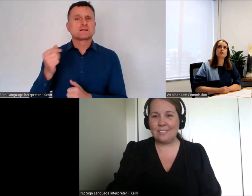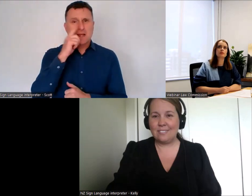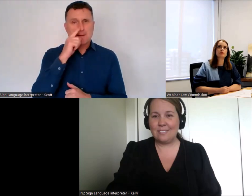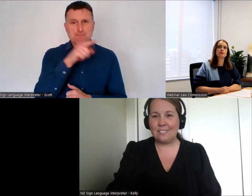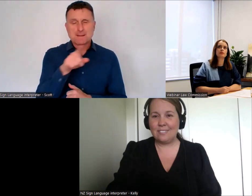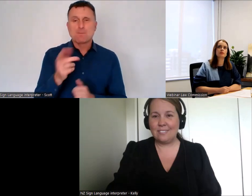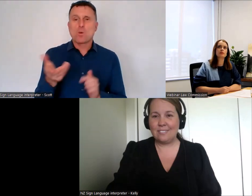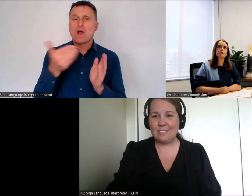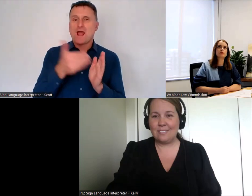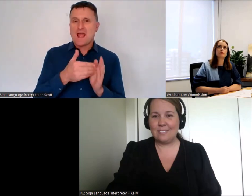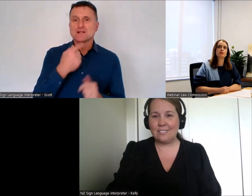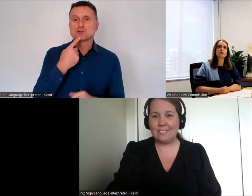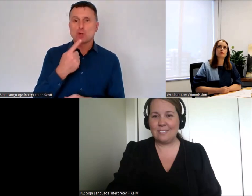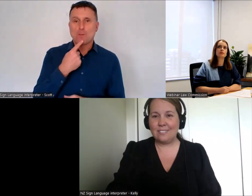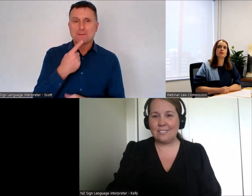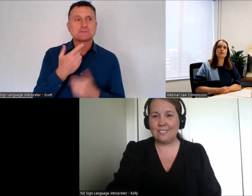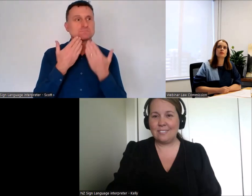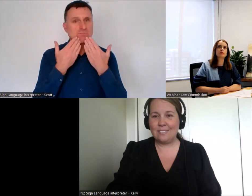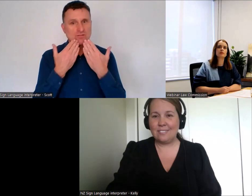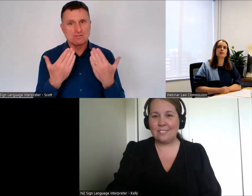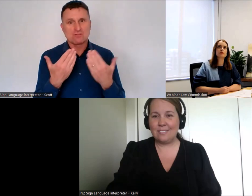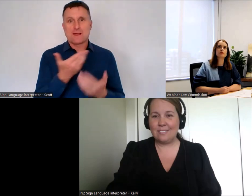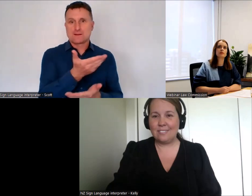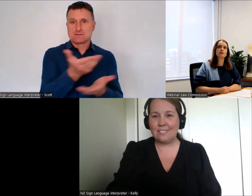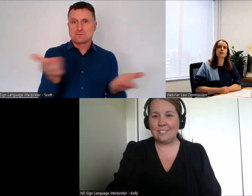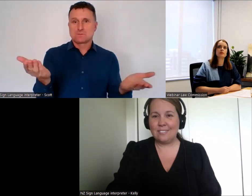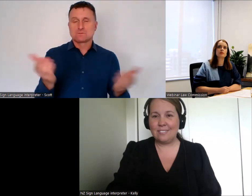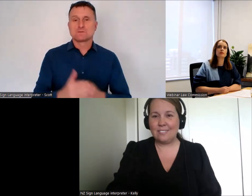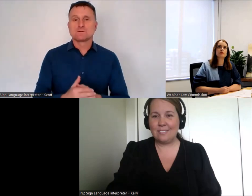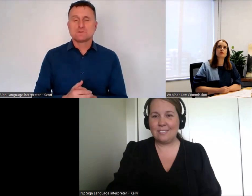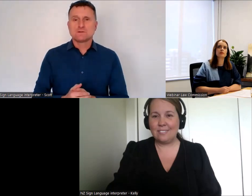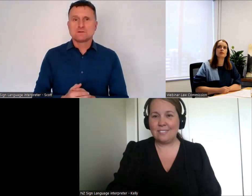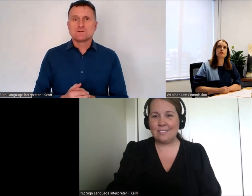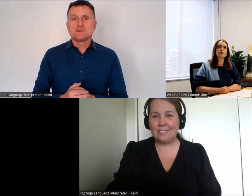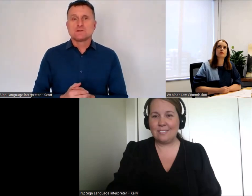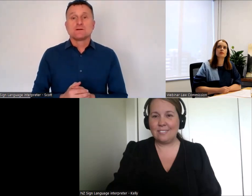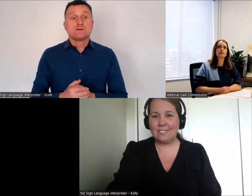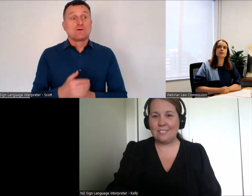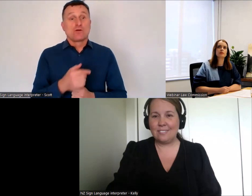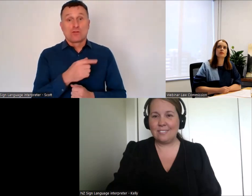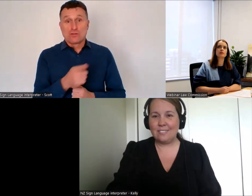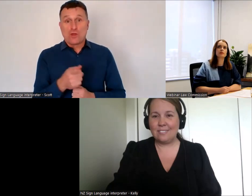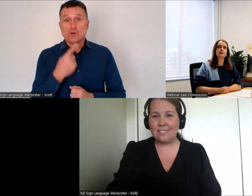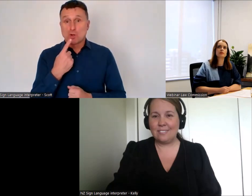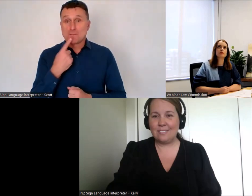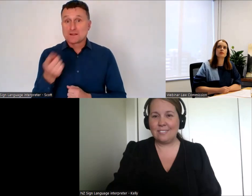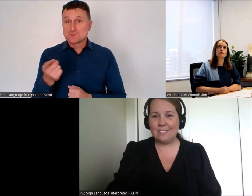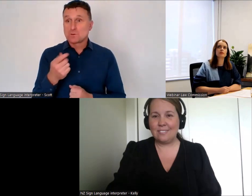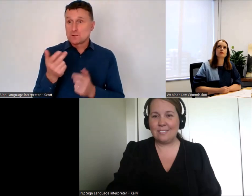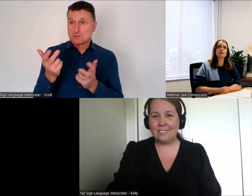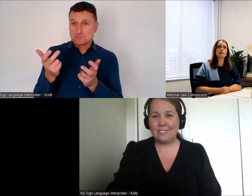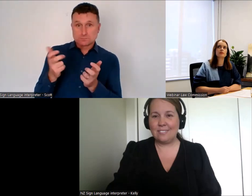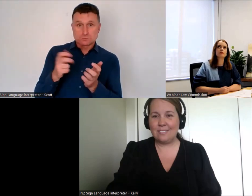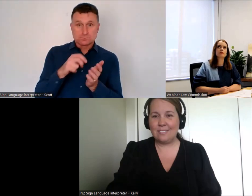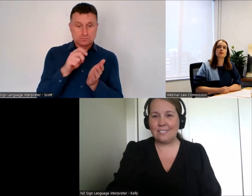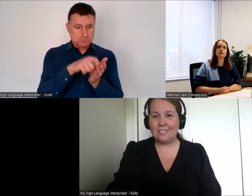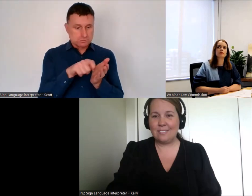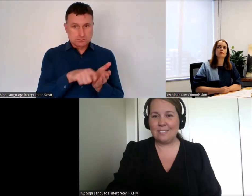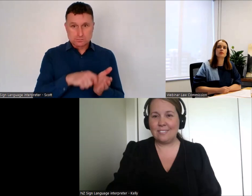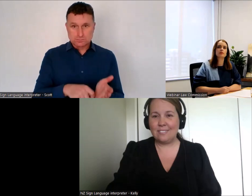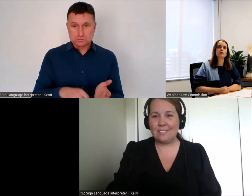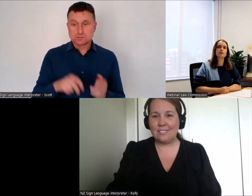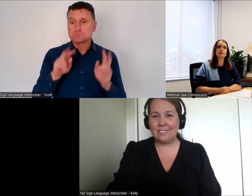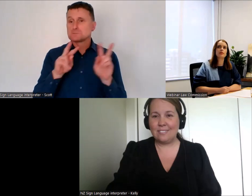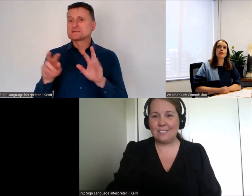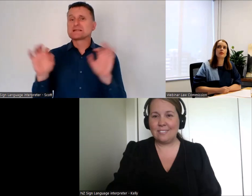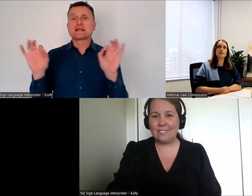thank you for those comments which we'll take on board, but I don't think any more questions will